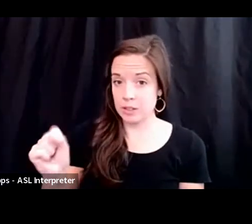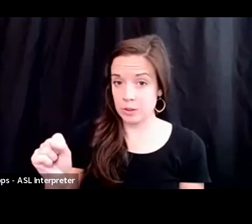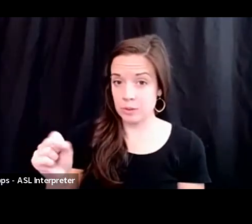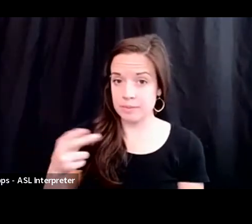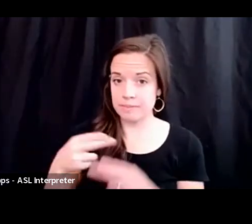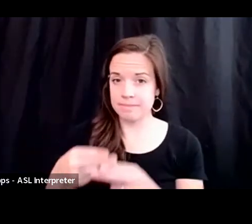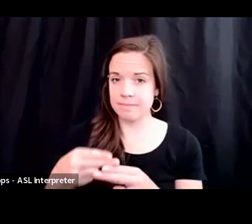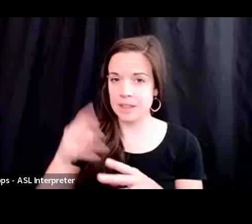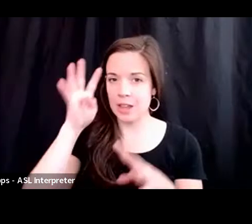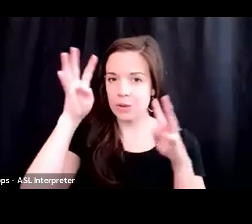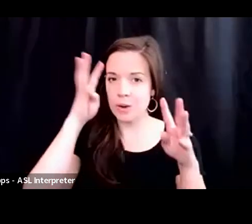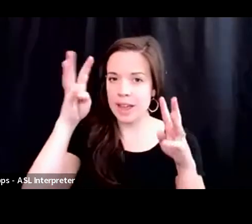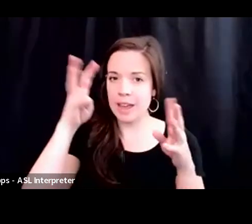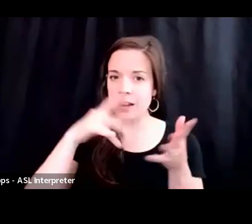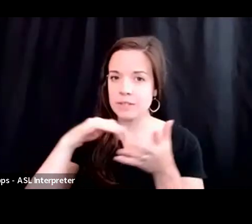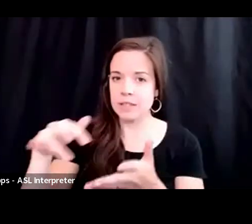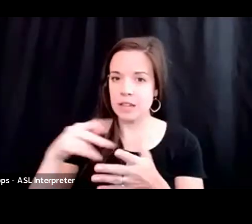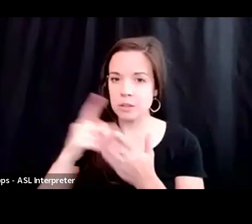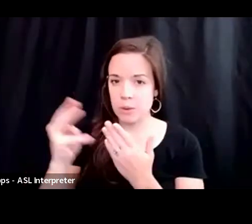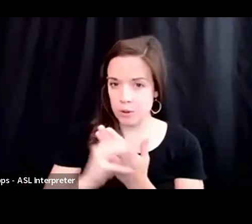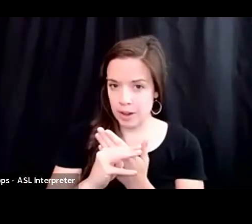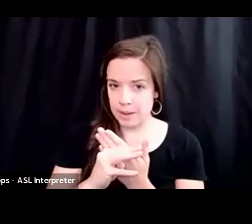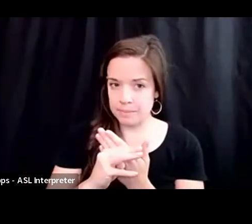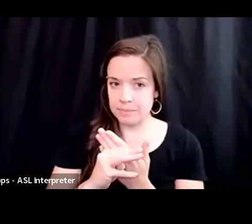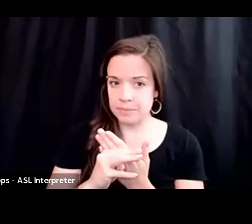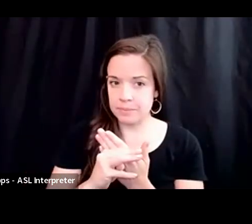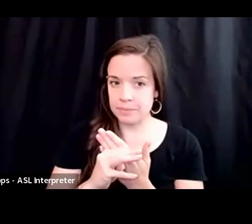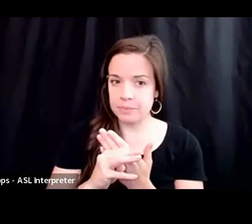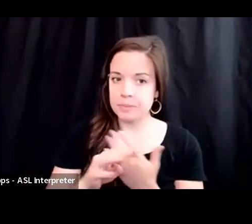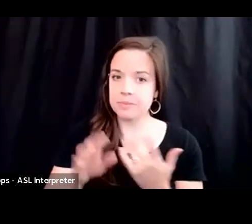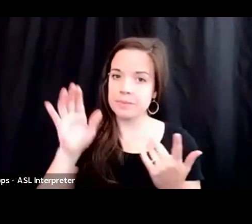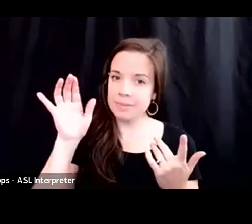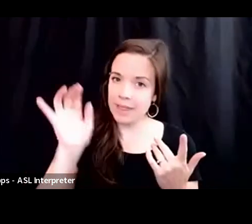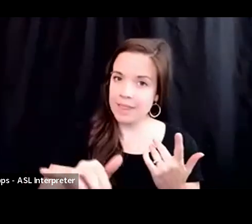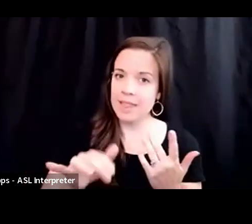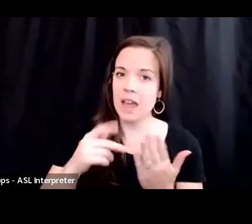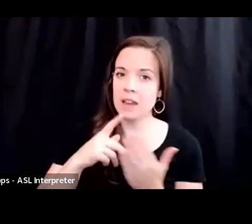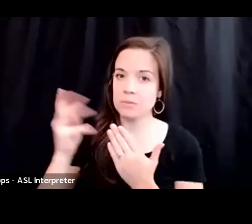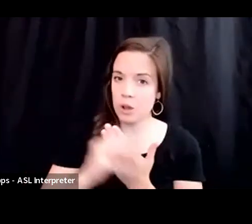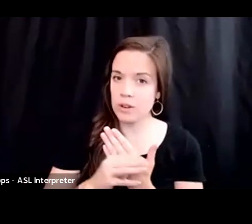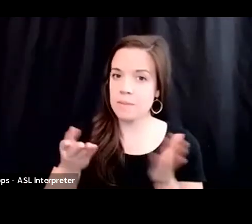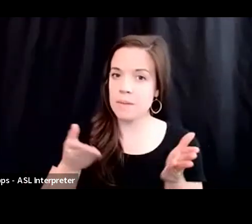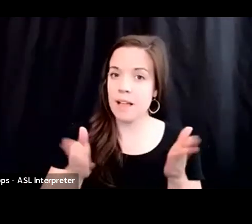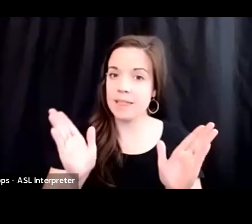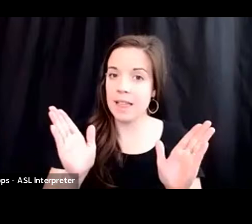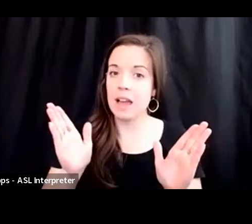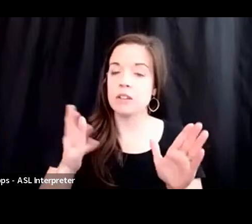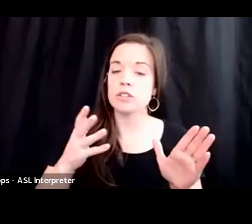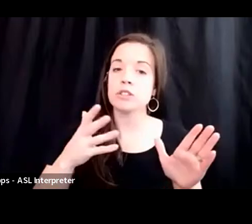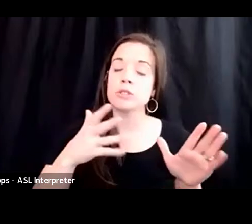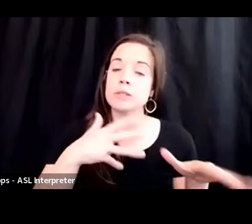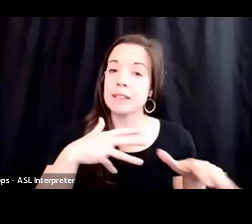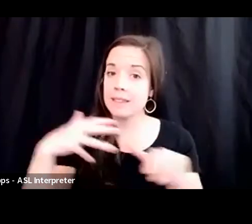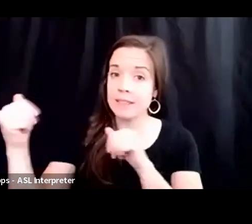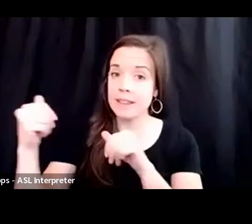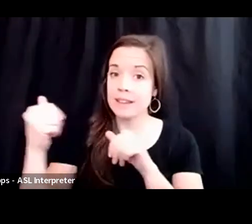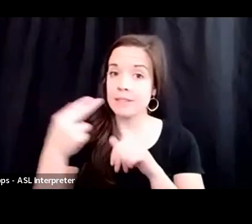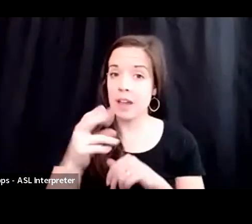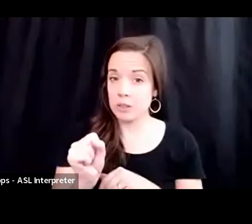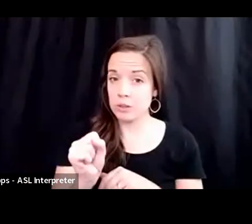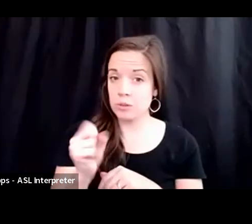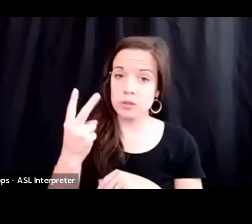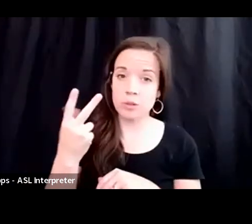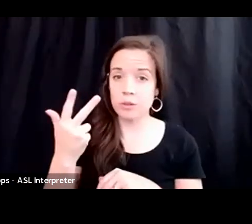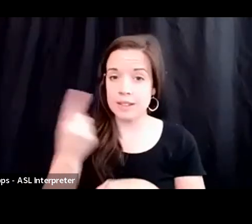a creative studies program. And that program allowed you to leave the high school two or three days a